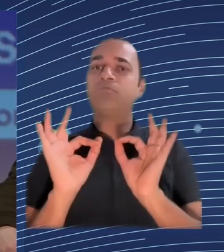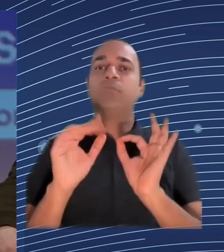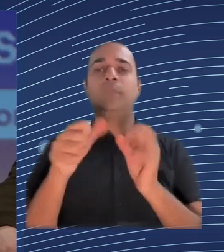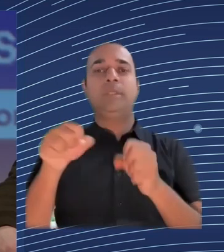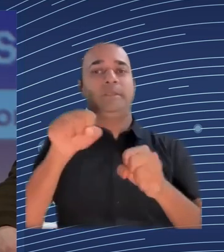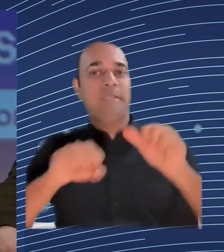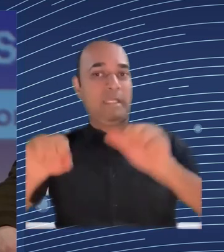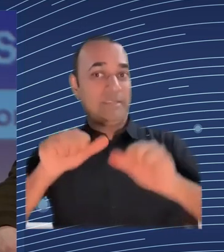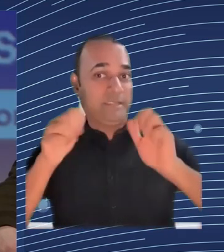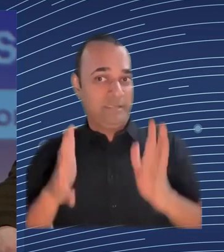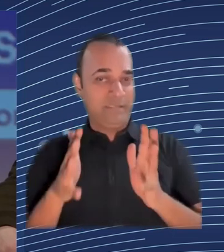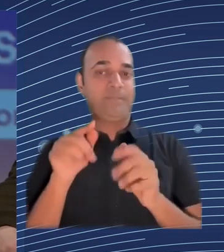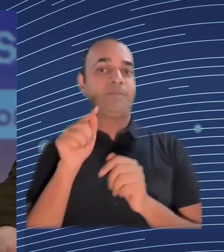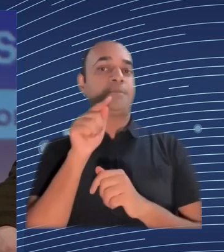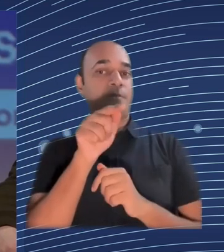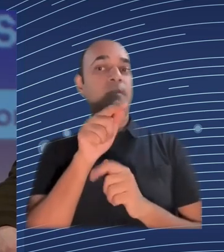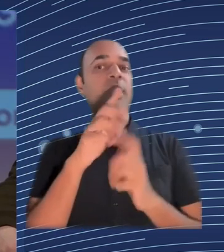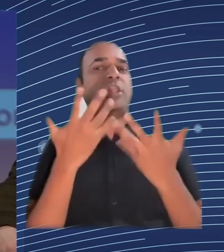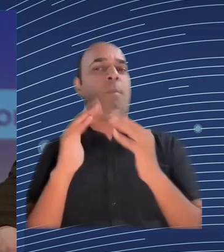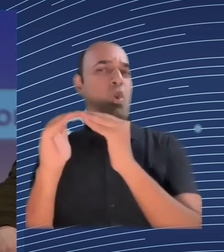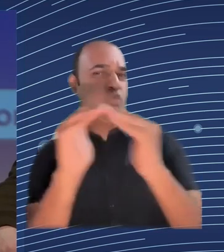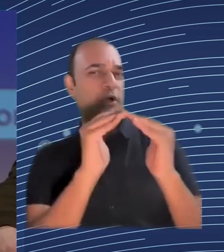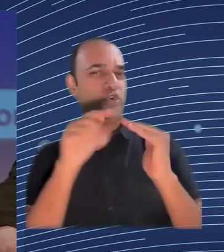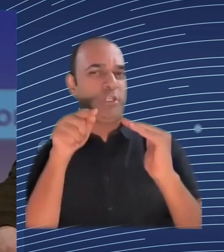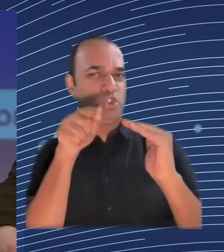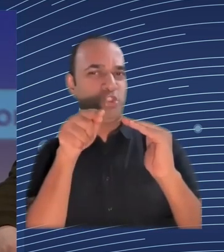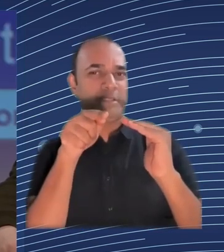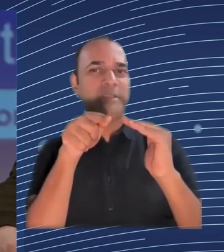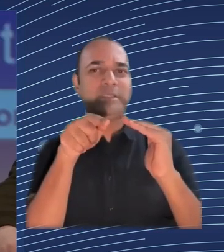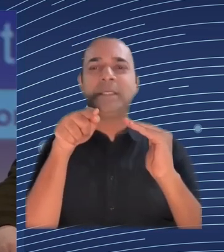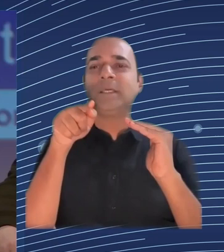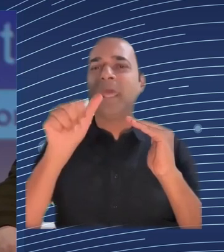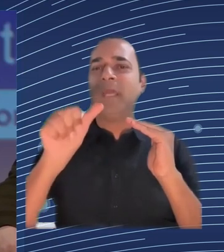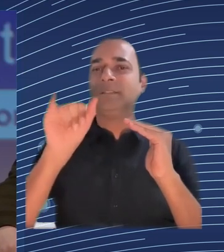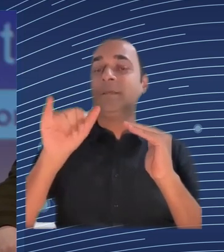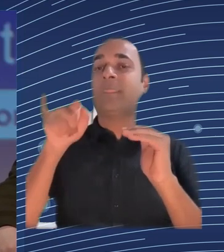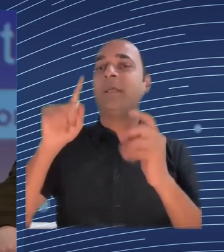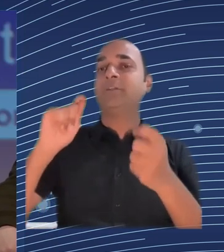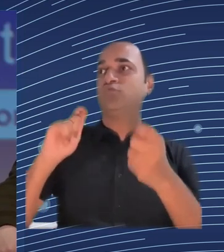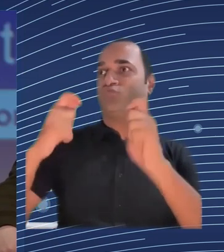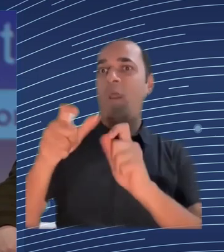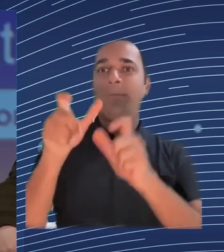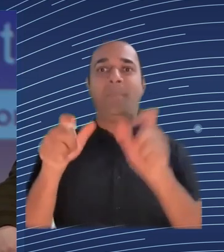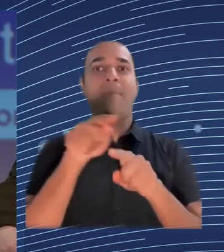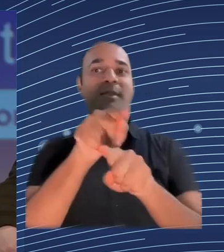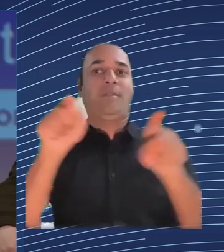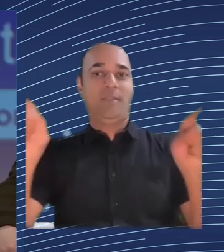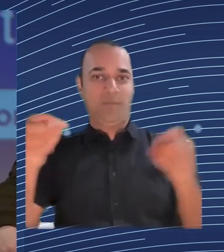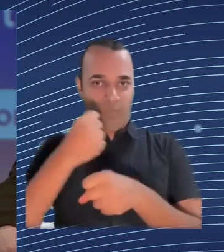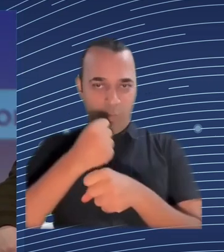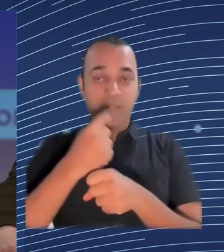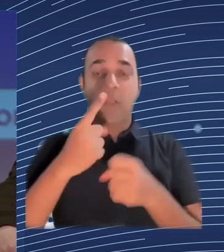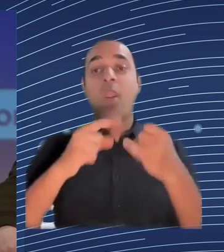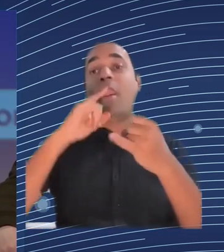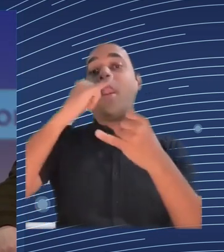is this idea that foundation models should be open they should be available to everybody not just